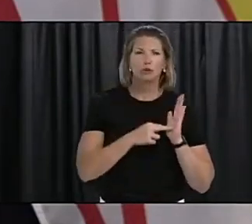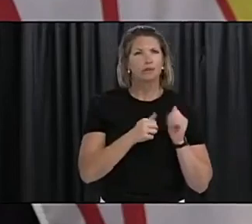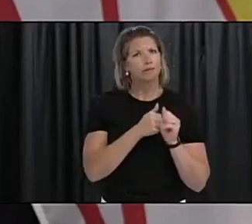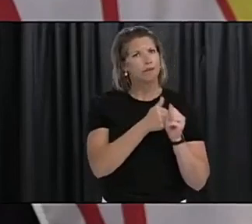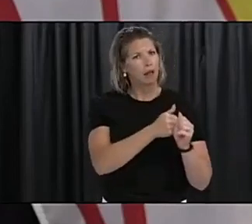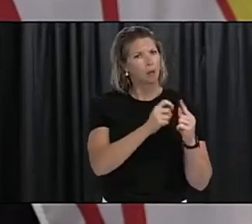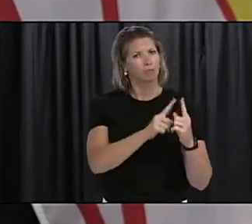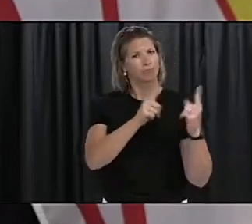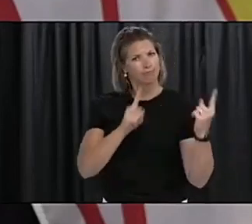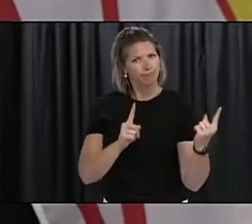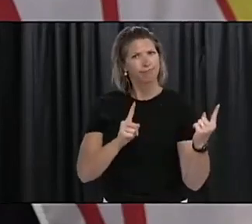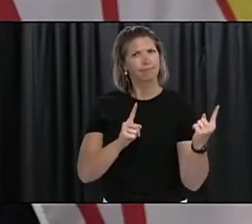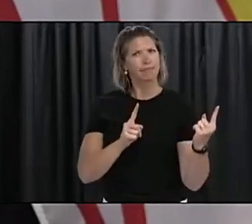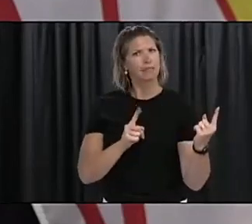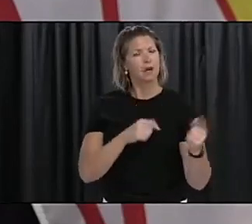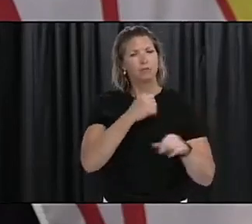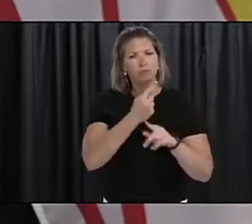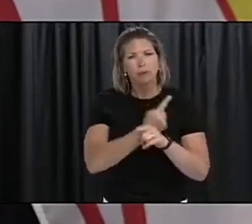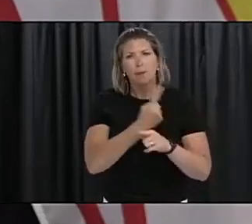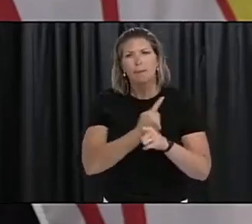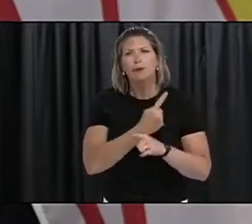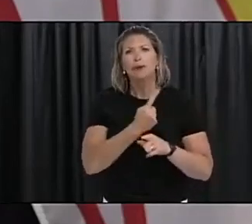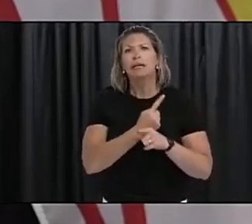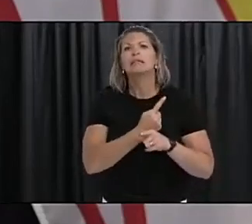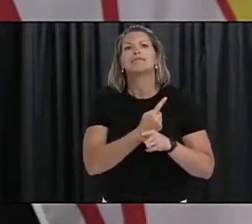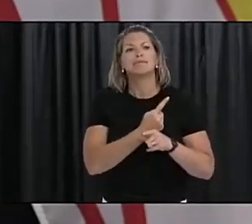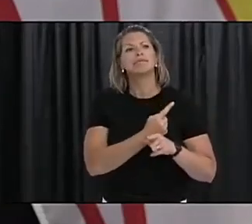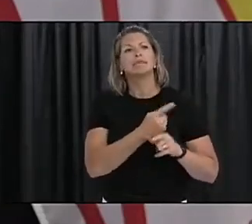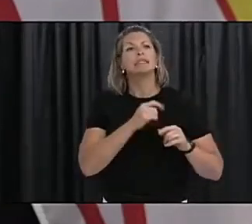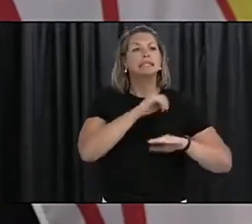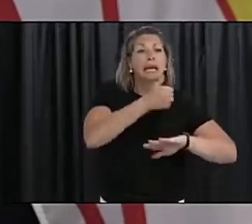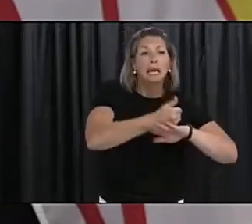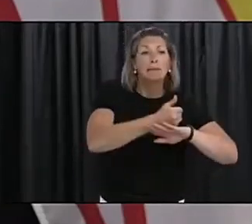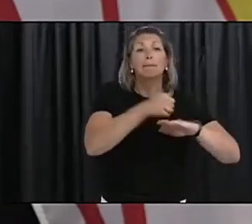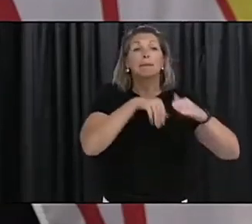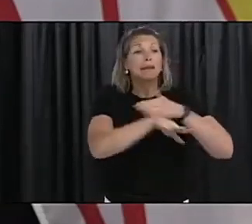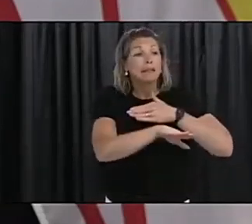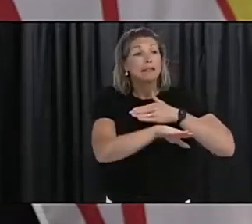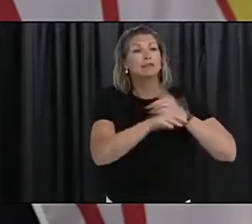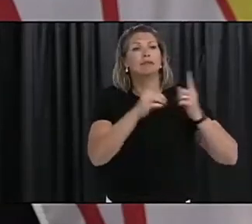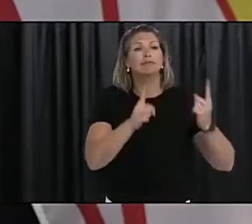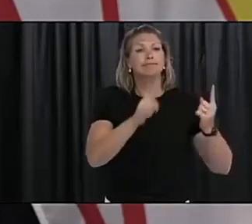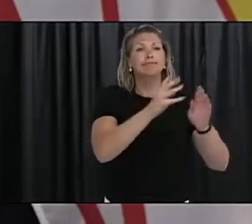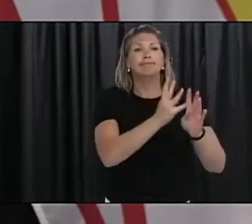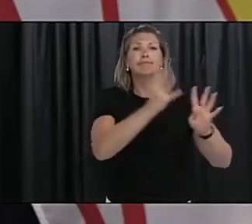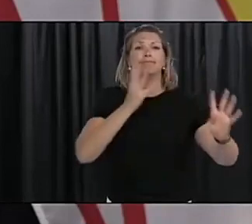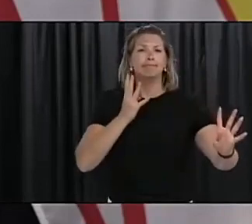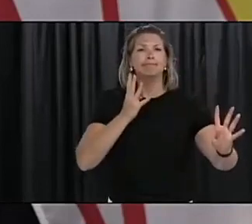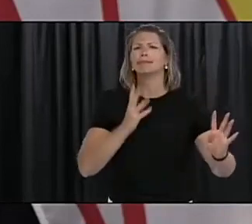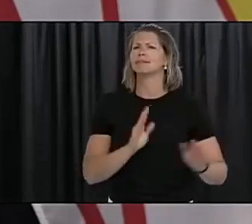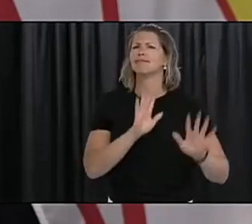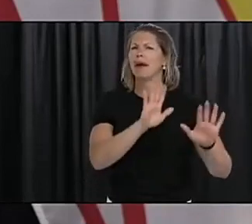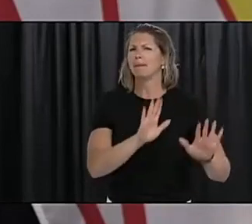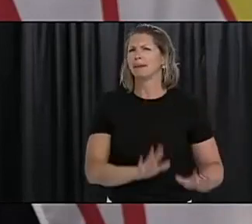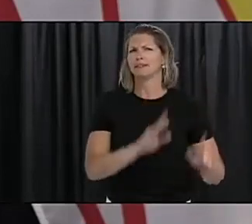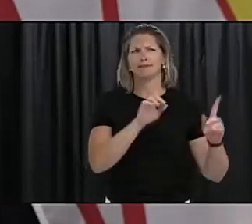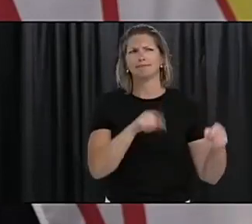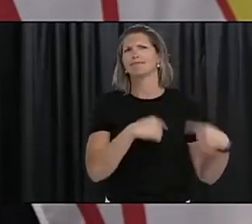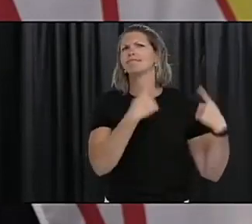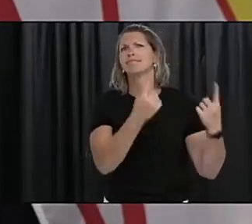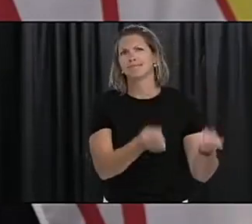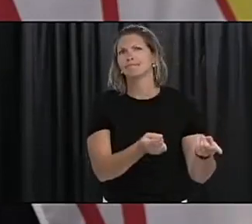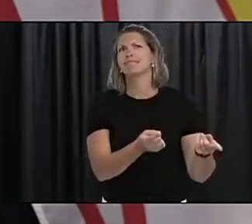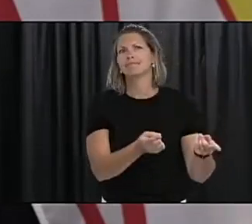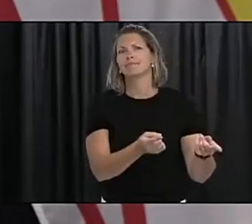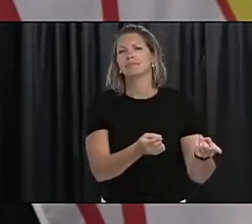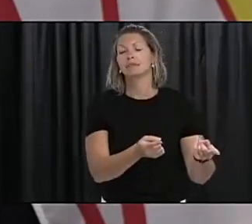to keep you safe during your stay-home year 2020 adventures. So it's always a pleasure to hear some good news coming out of the many